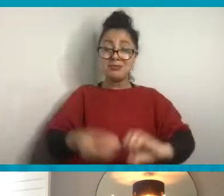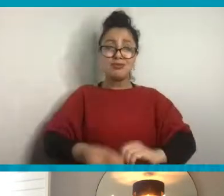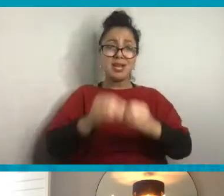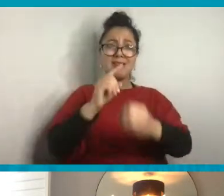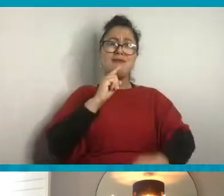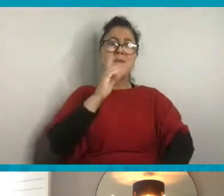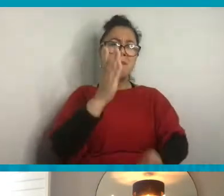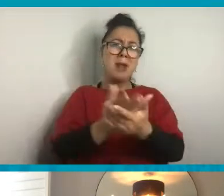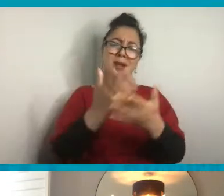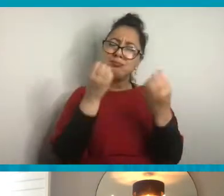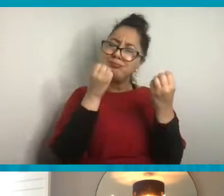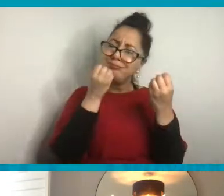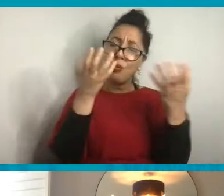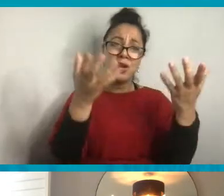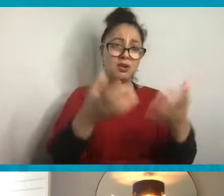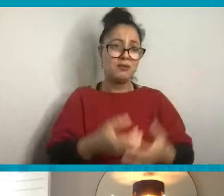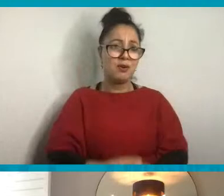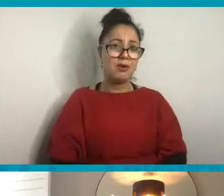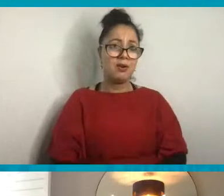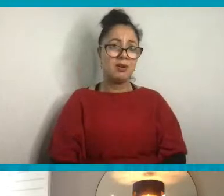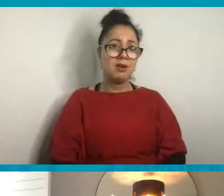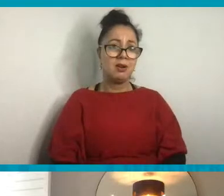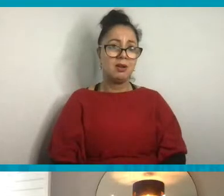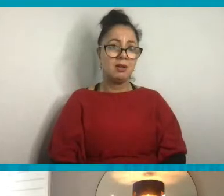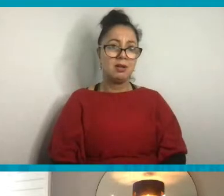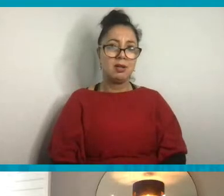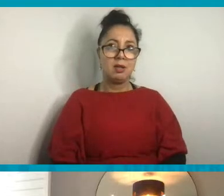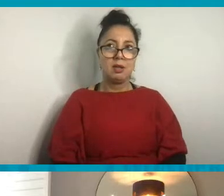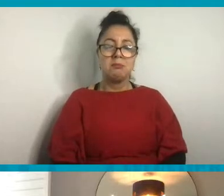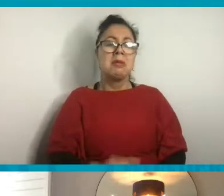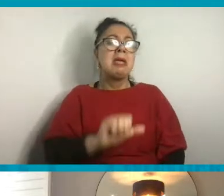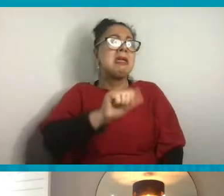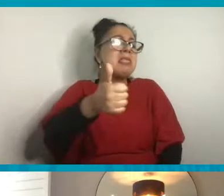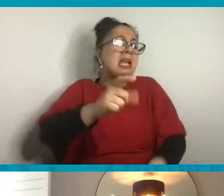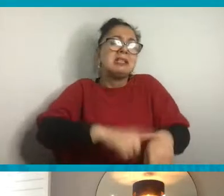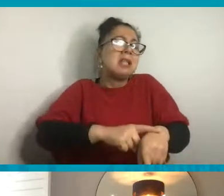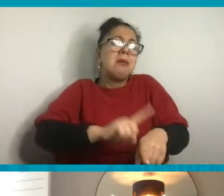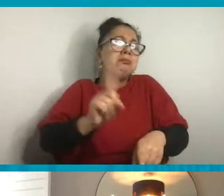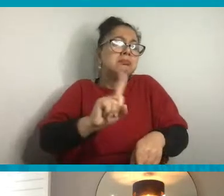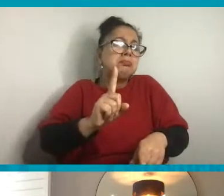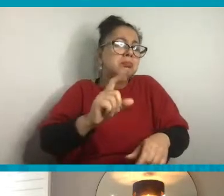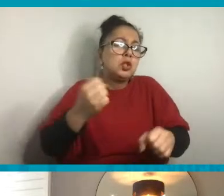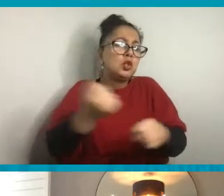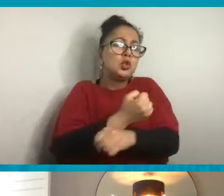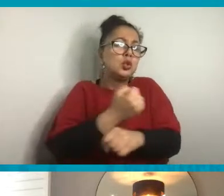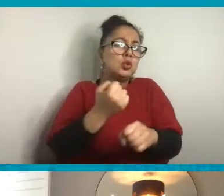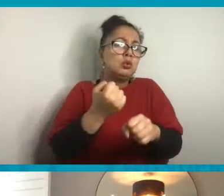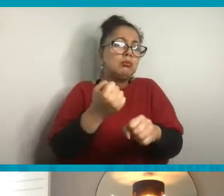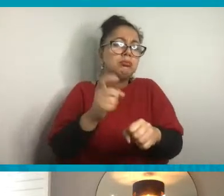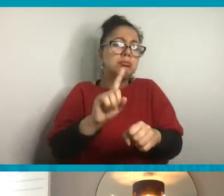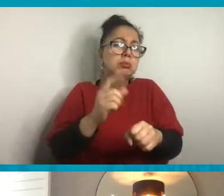have been wonderful. Well, so what do you want more of next time? What should we do next?